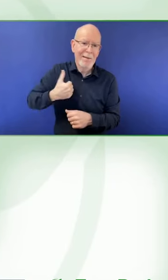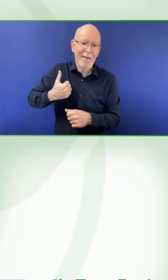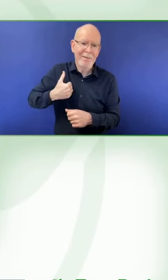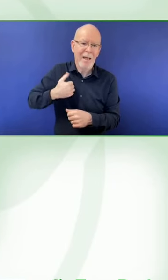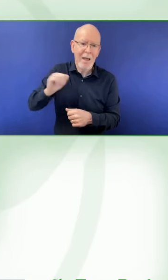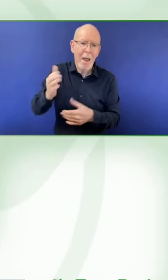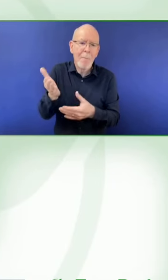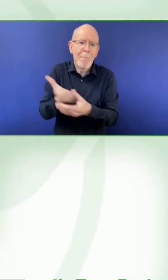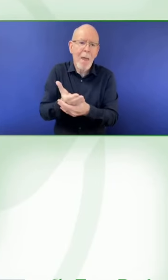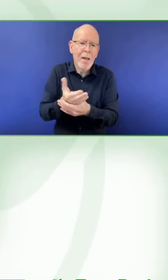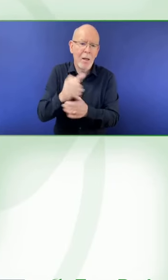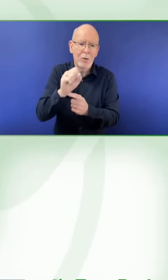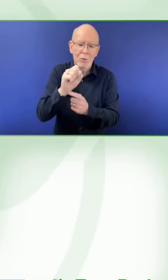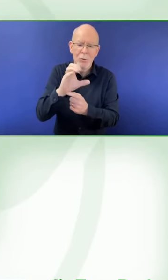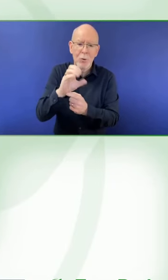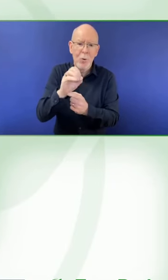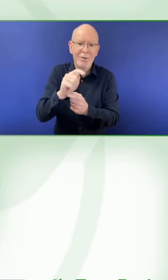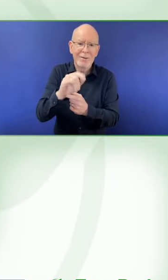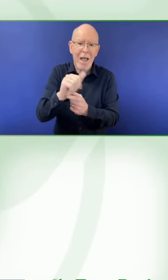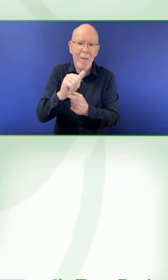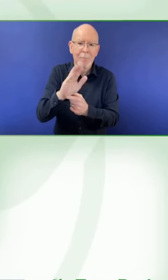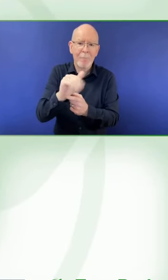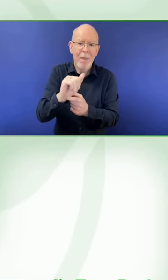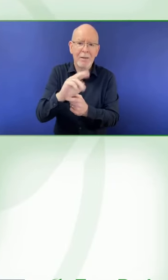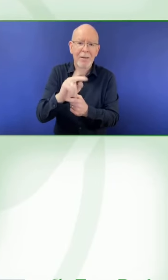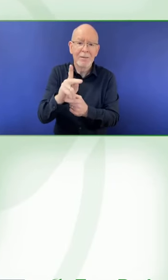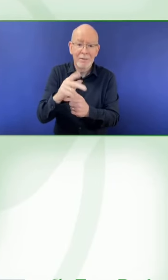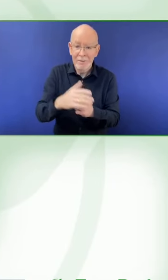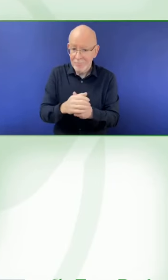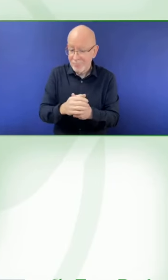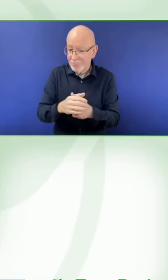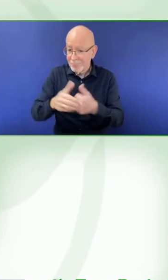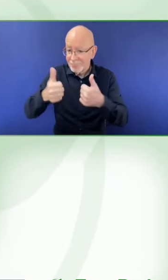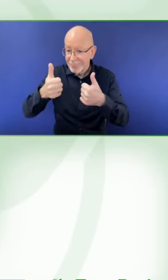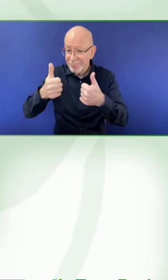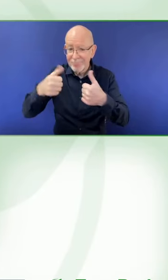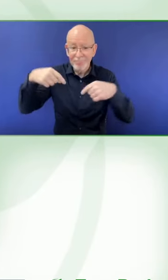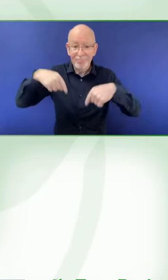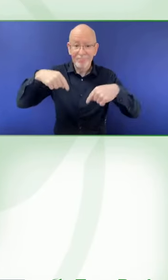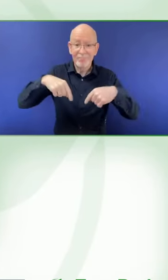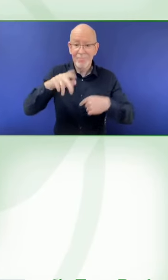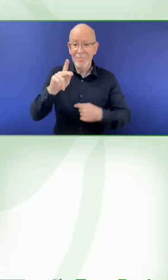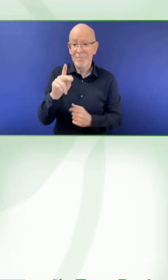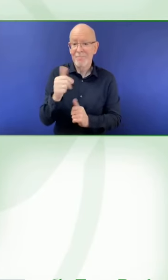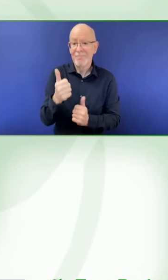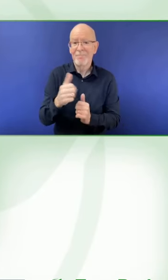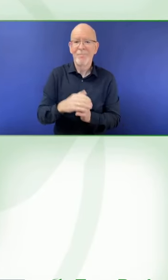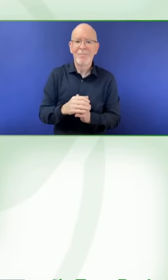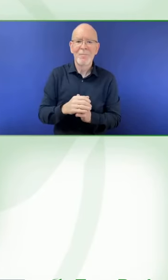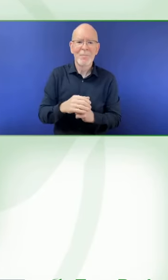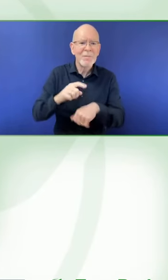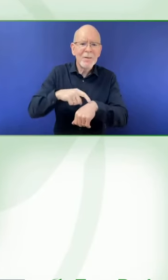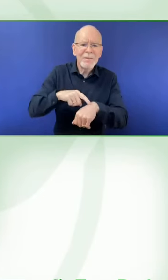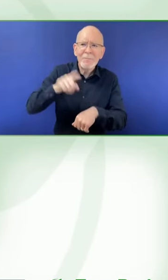for your presentation, please. Great. Thank you. Well, thank you for inviting me. I'm super excited to be at Xero. I love this conference